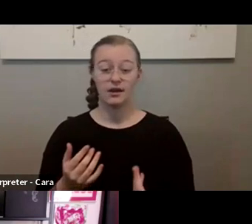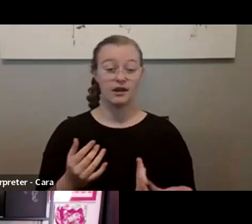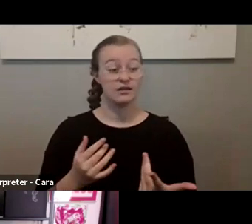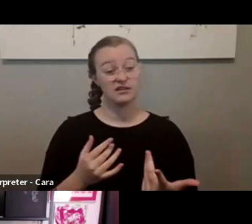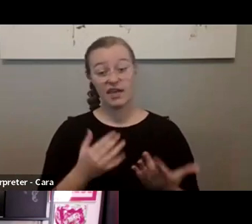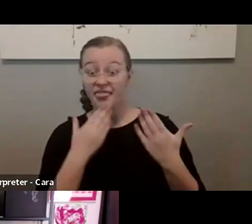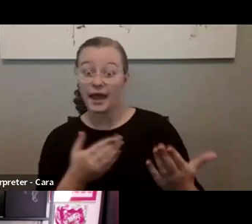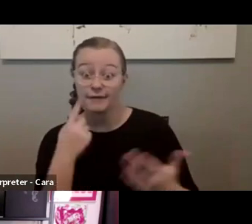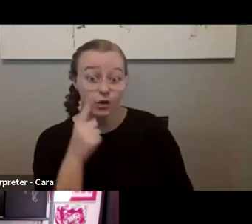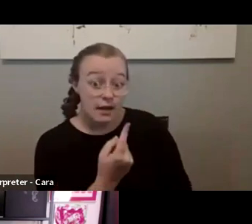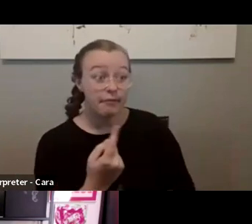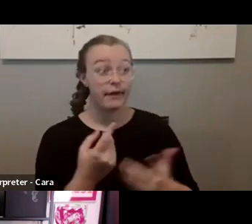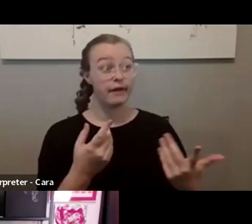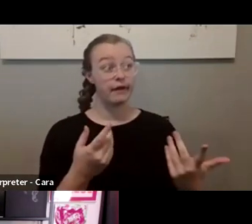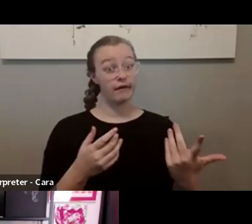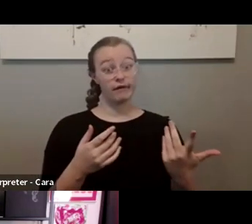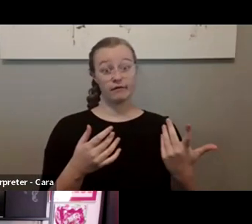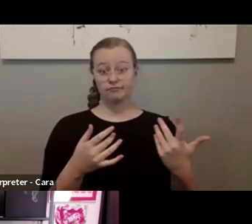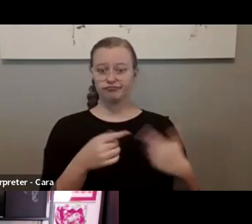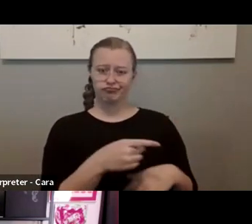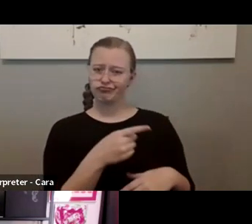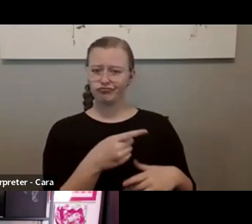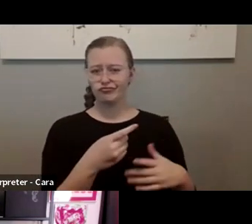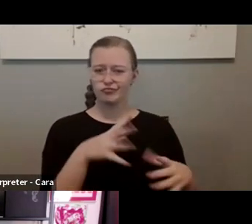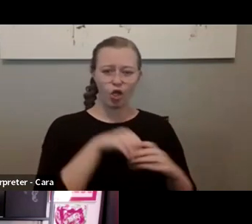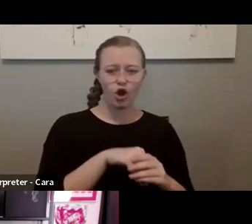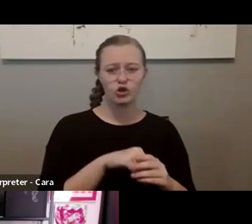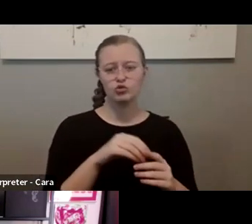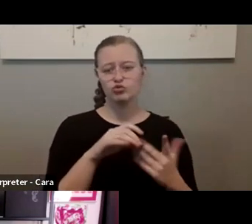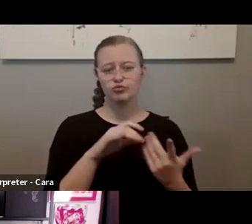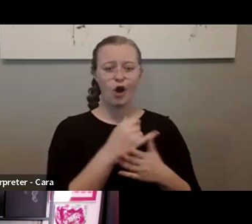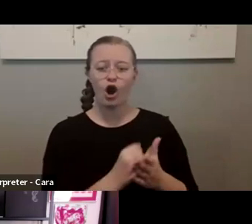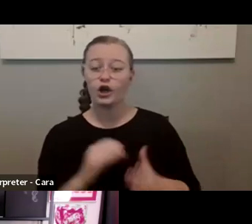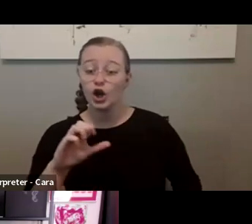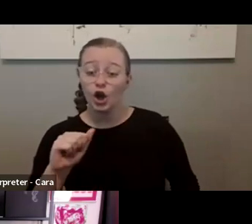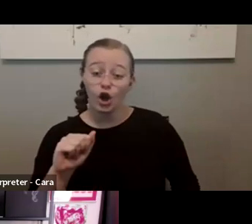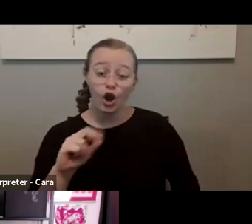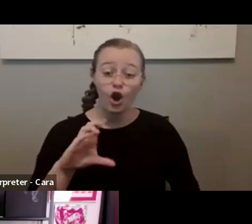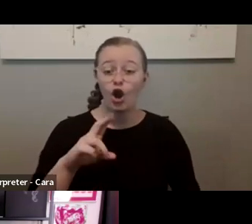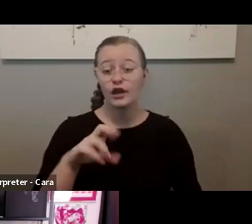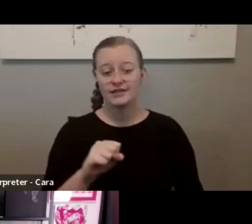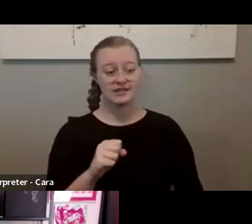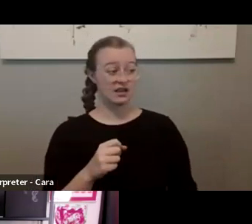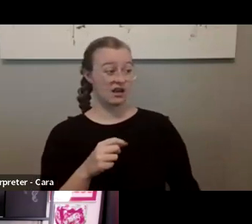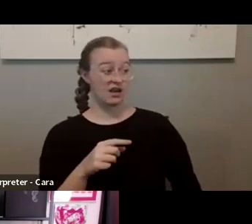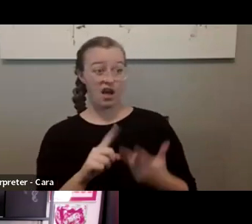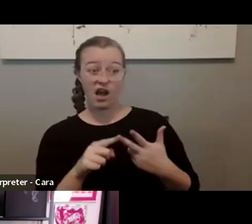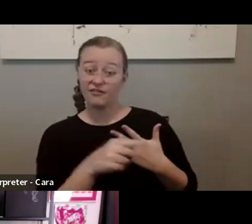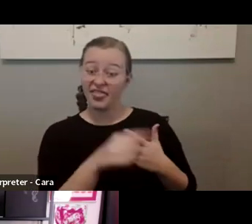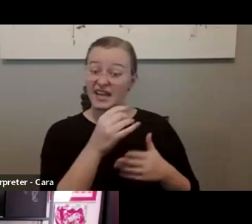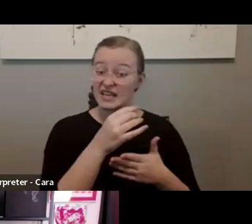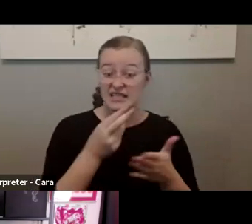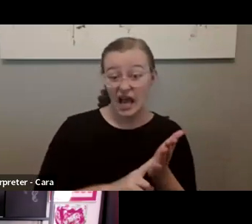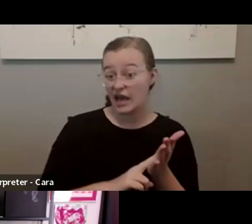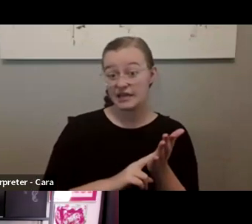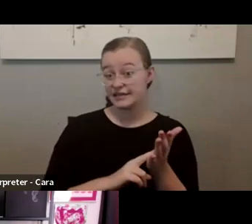something? Do they belong to the arts or steam caucuses? Have they signed a dear colleague letter in support of an arts